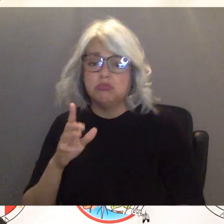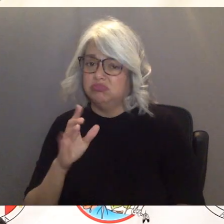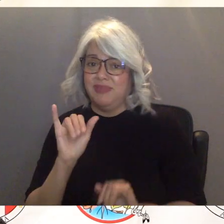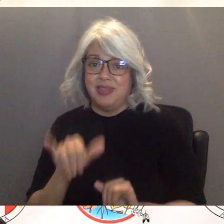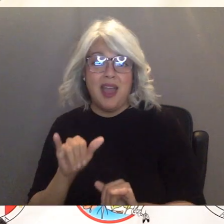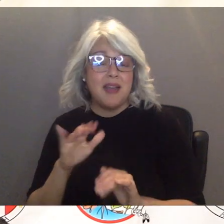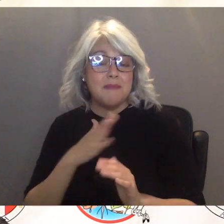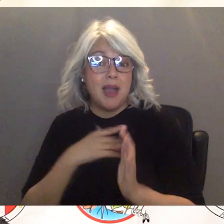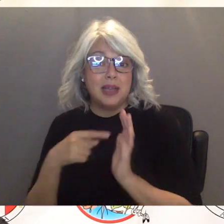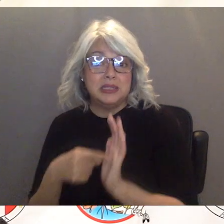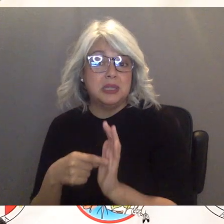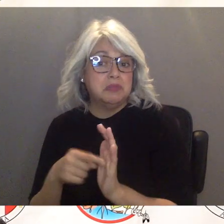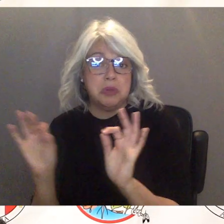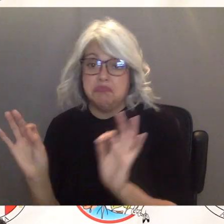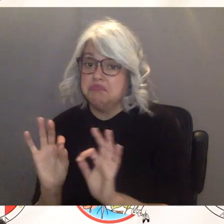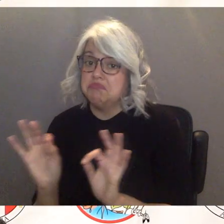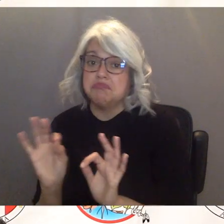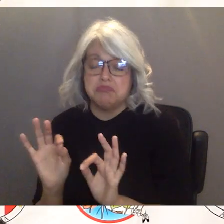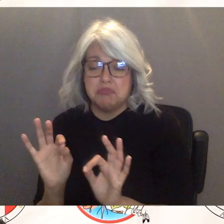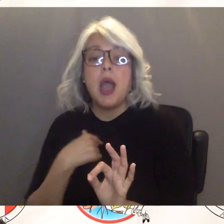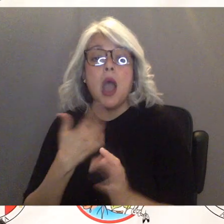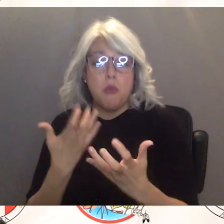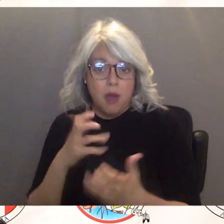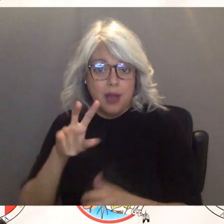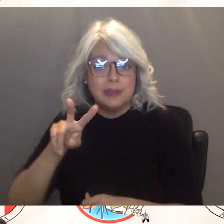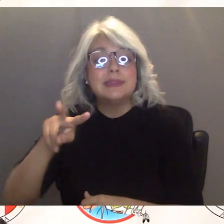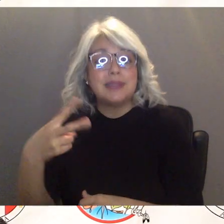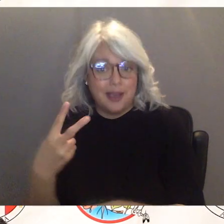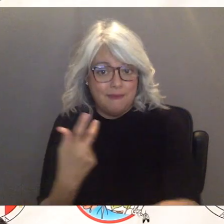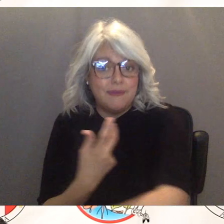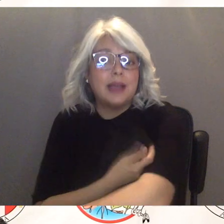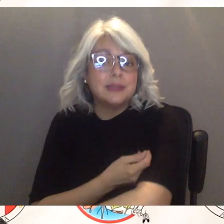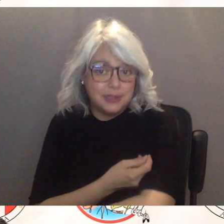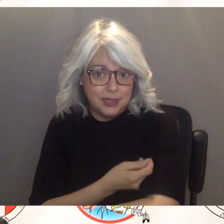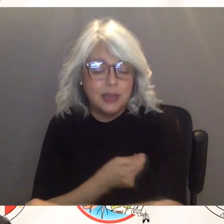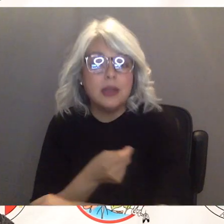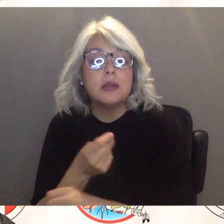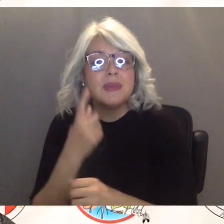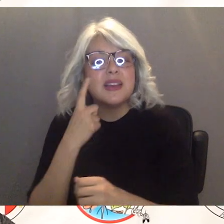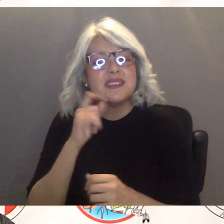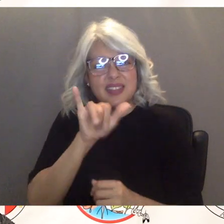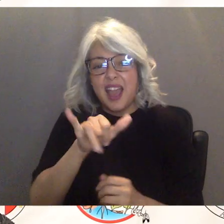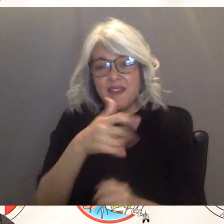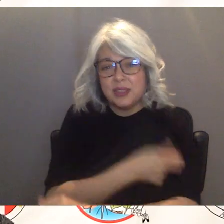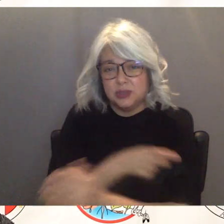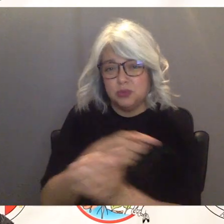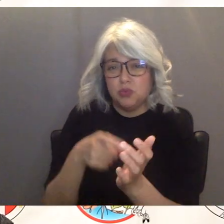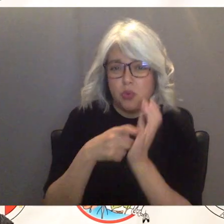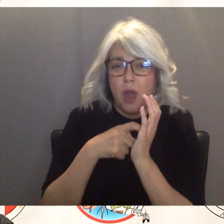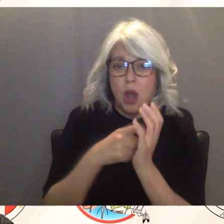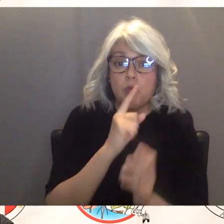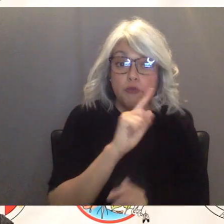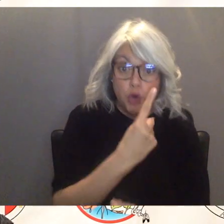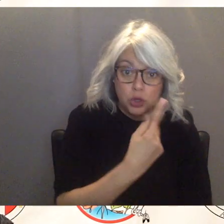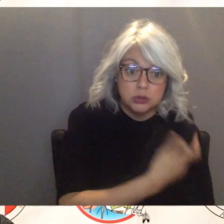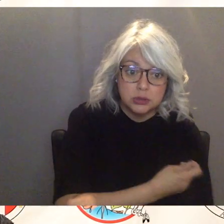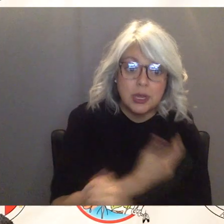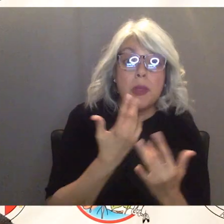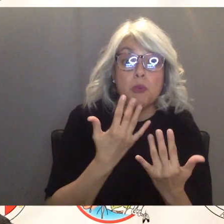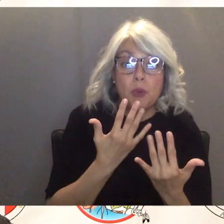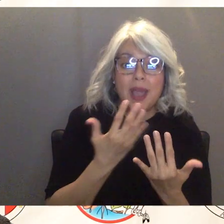her second dose of the vaccine um you know her her approach was that um you know the